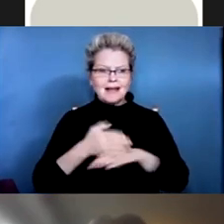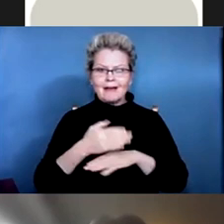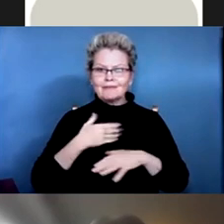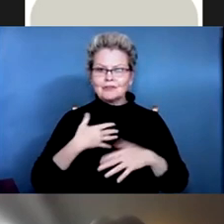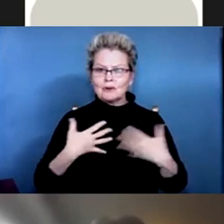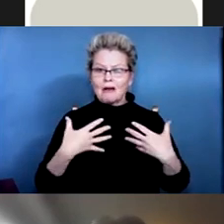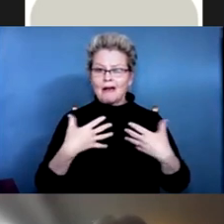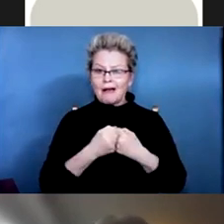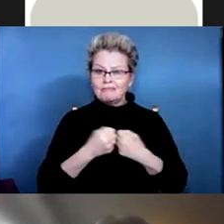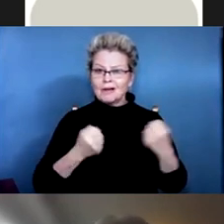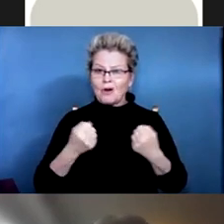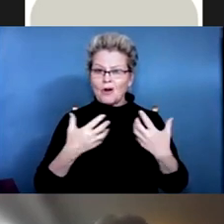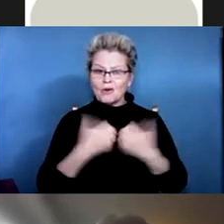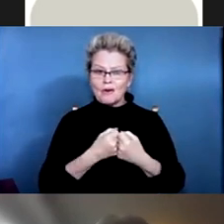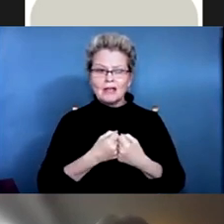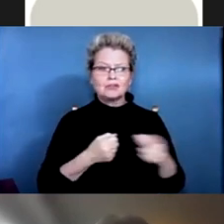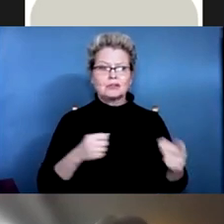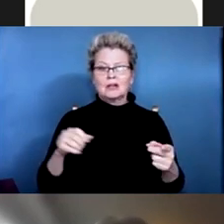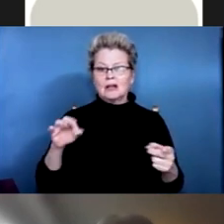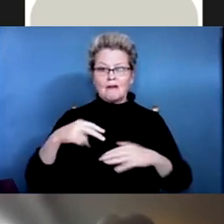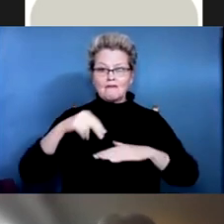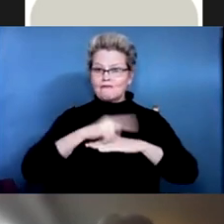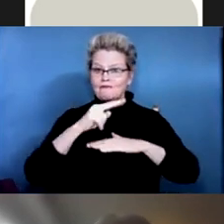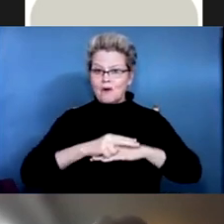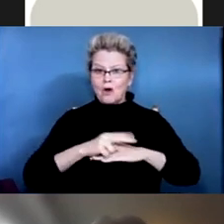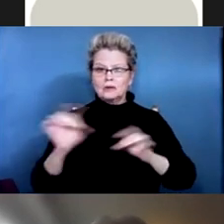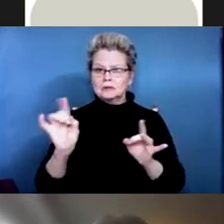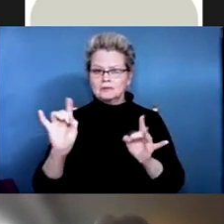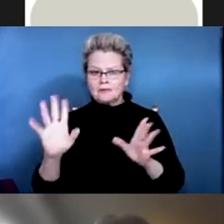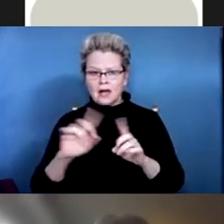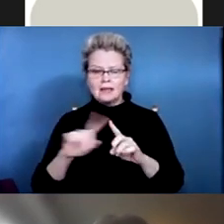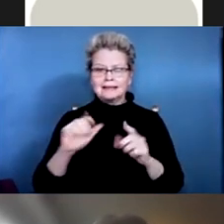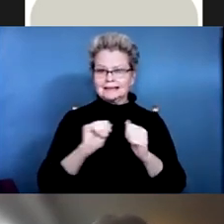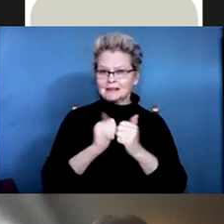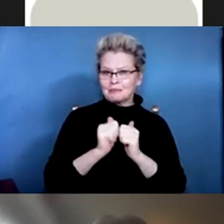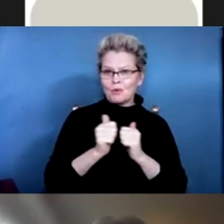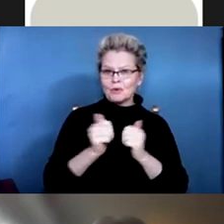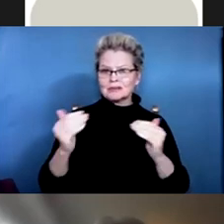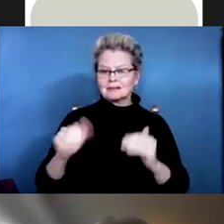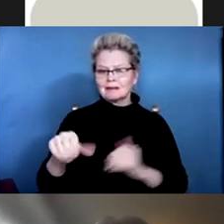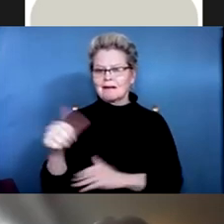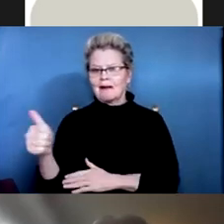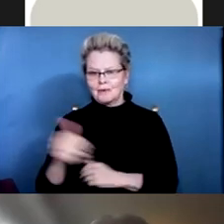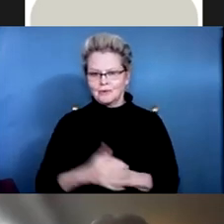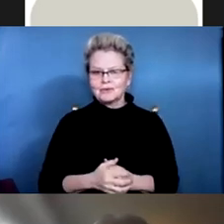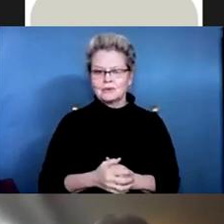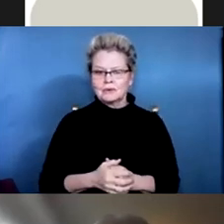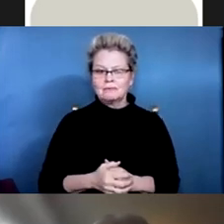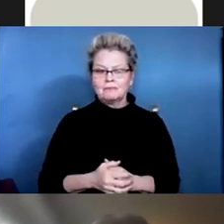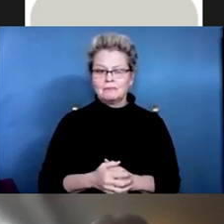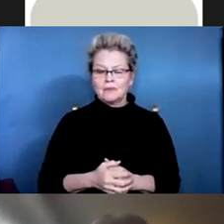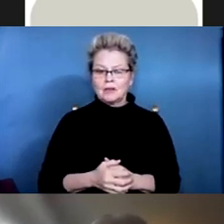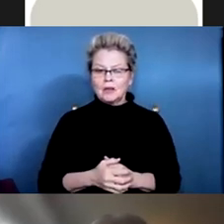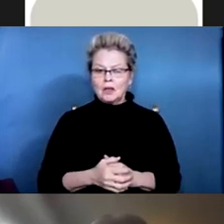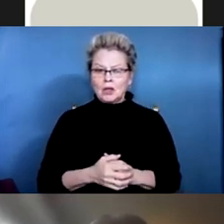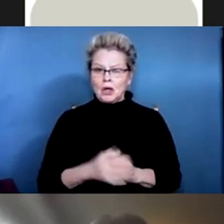acts of violence, know, gunshot wounds, stabs, sports related injuries, and then other categories. We're seeing an increase in